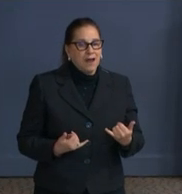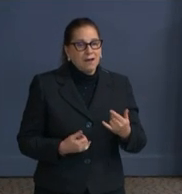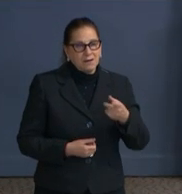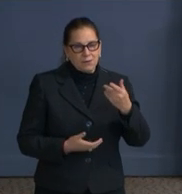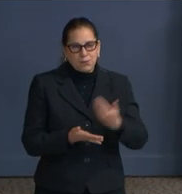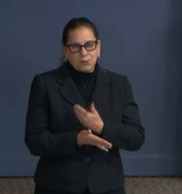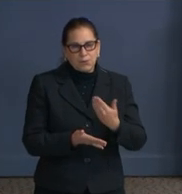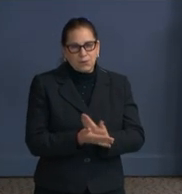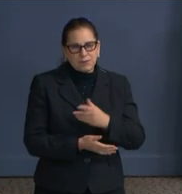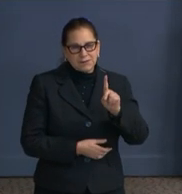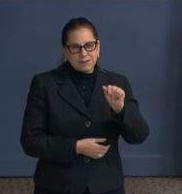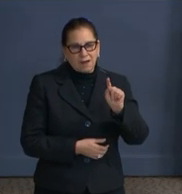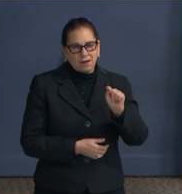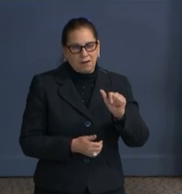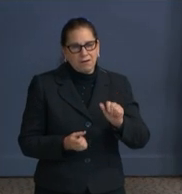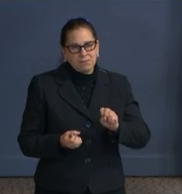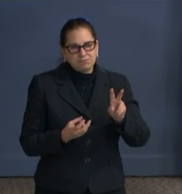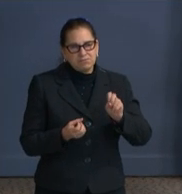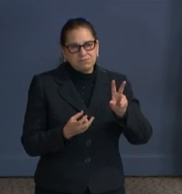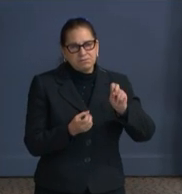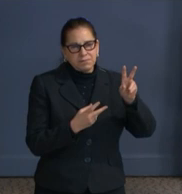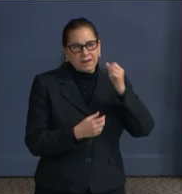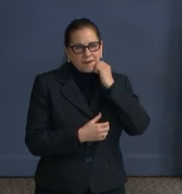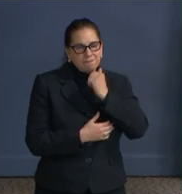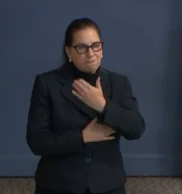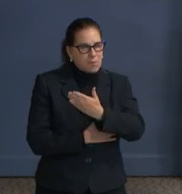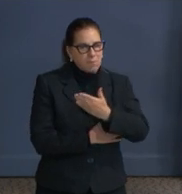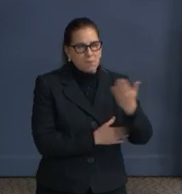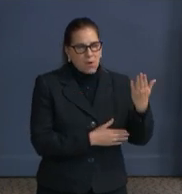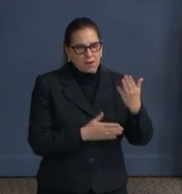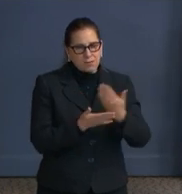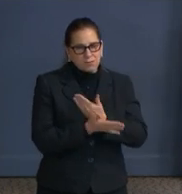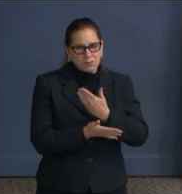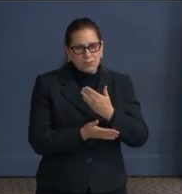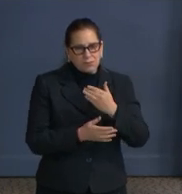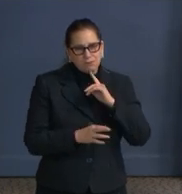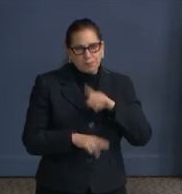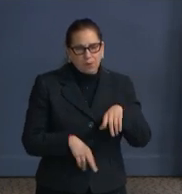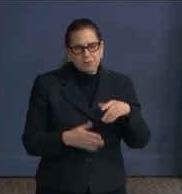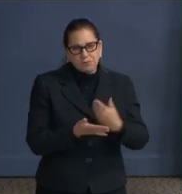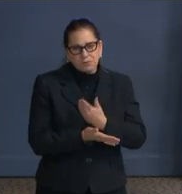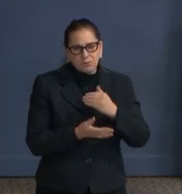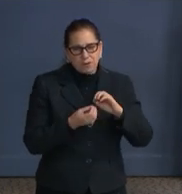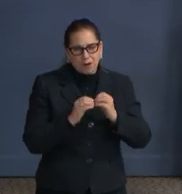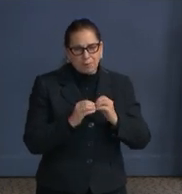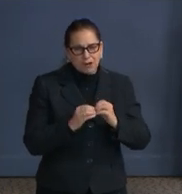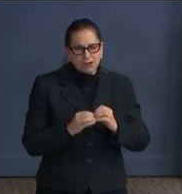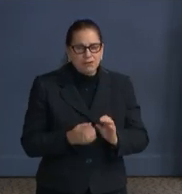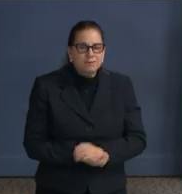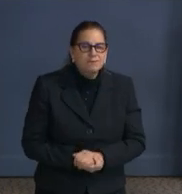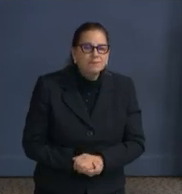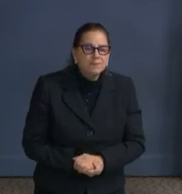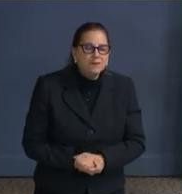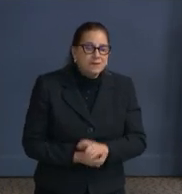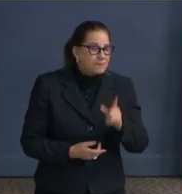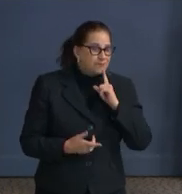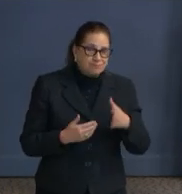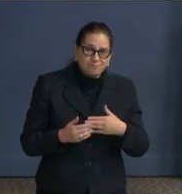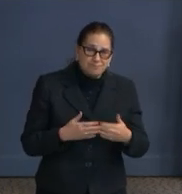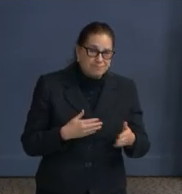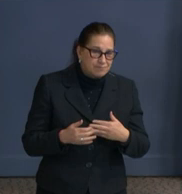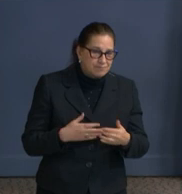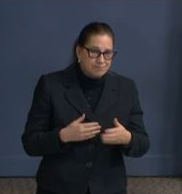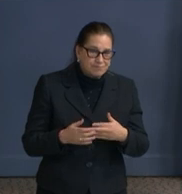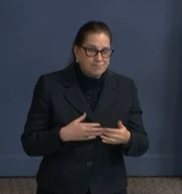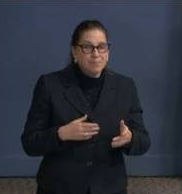report each morning, and it goes without saying, but I'll say it anyway. We are all very excited